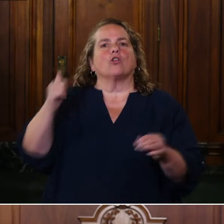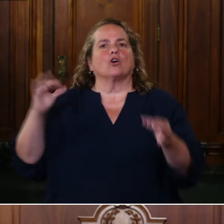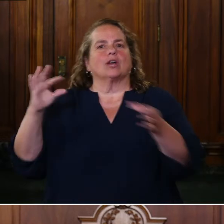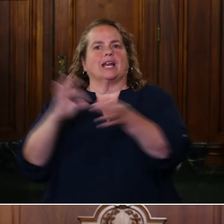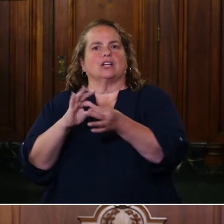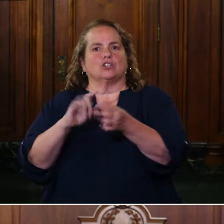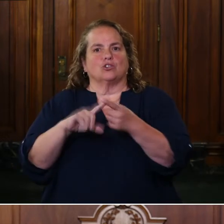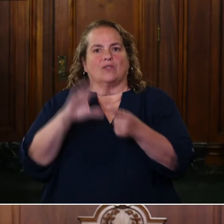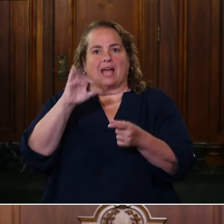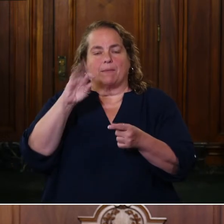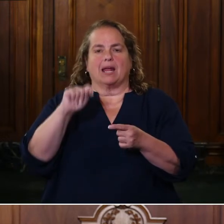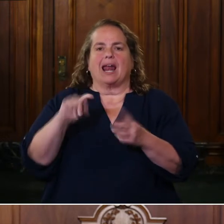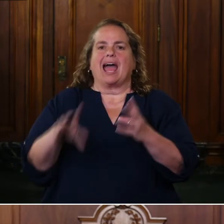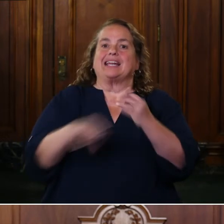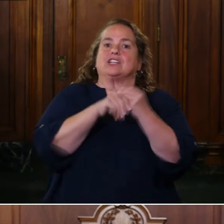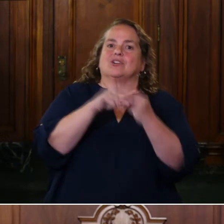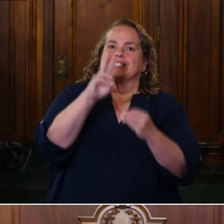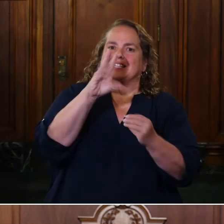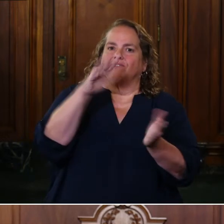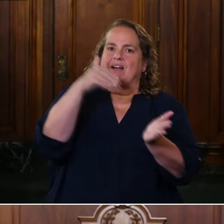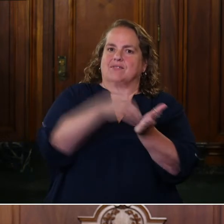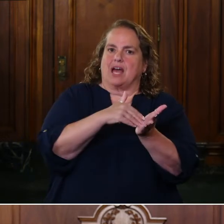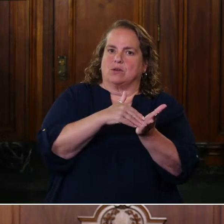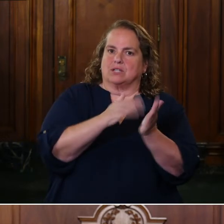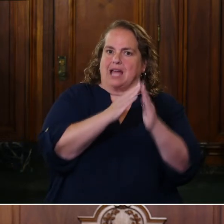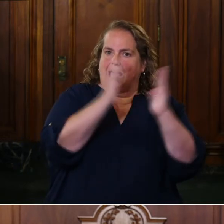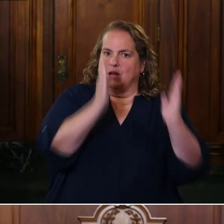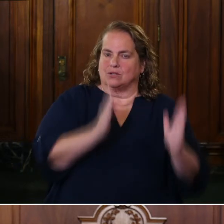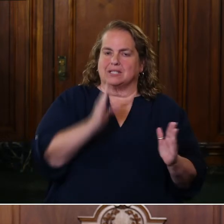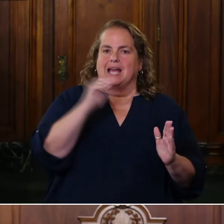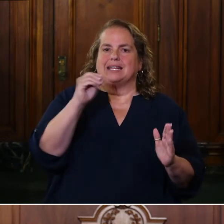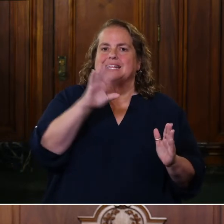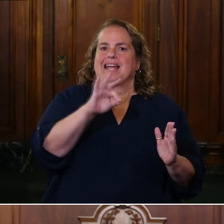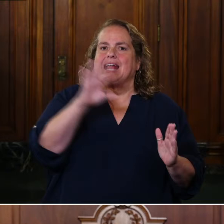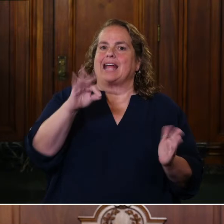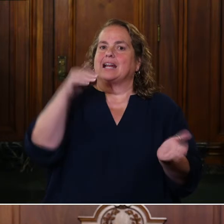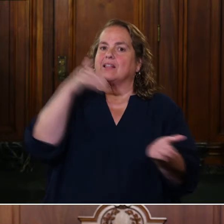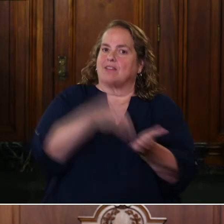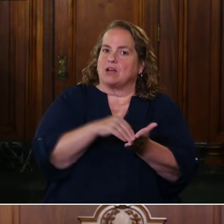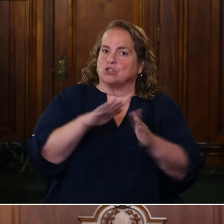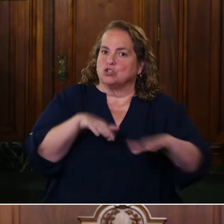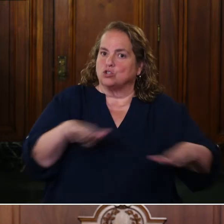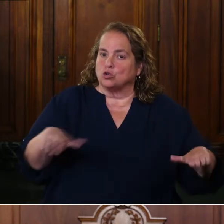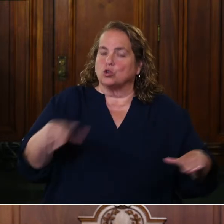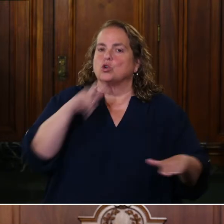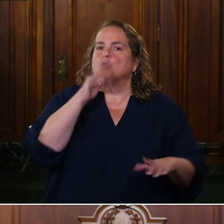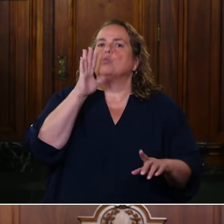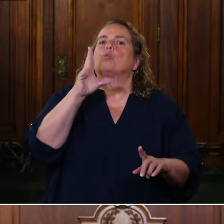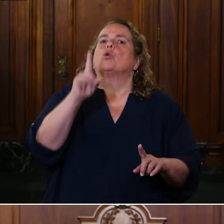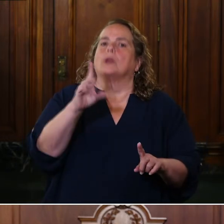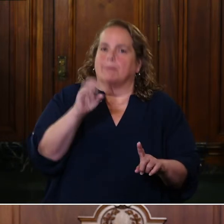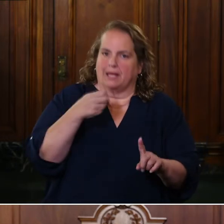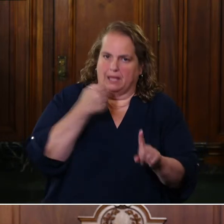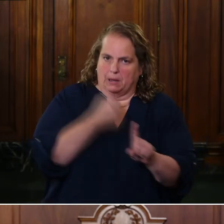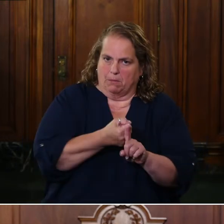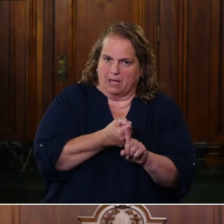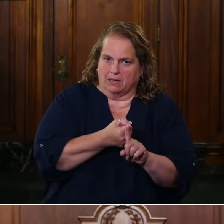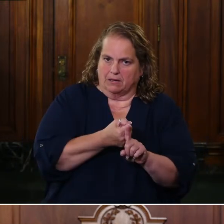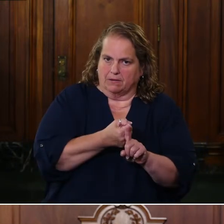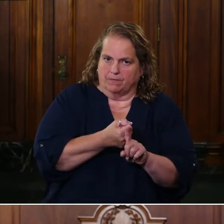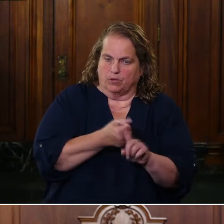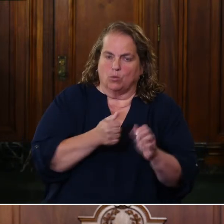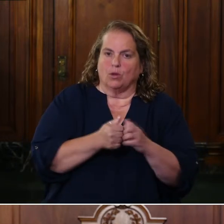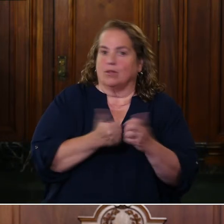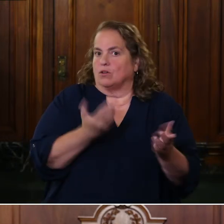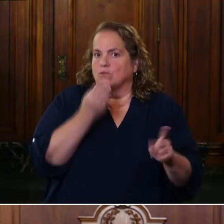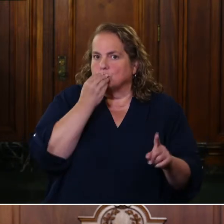,000 households, and another 99,000 children who would be impacted. So we